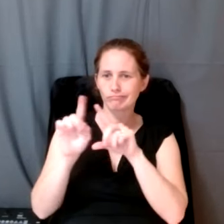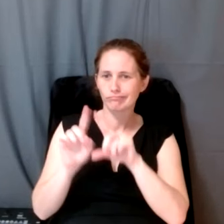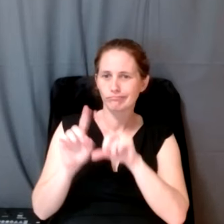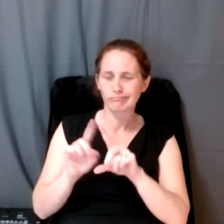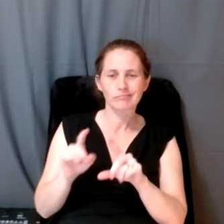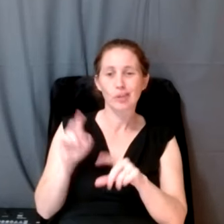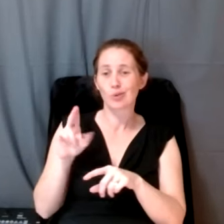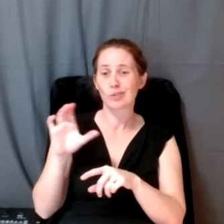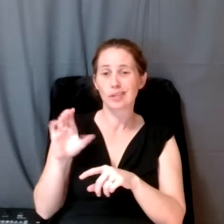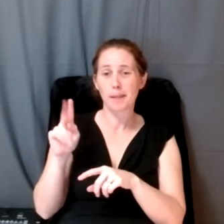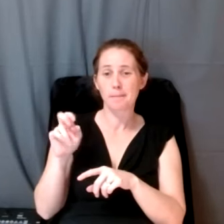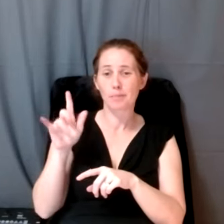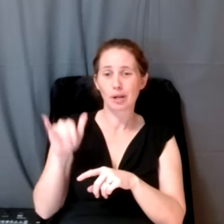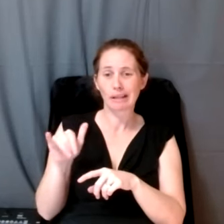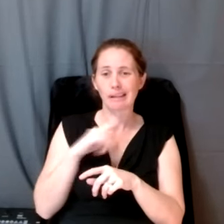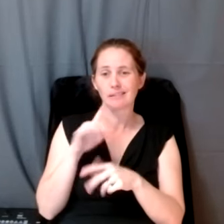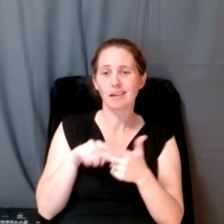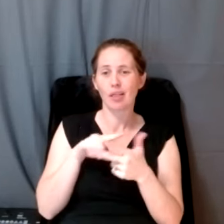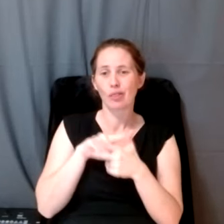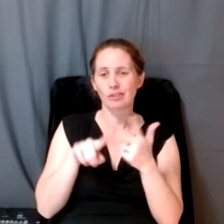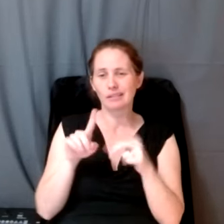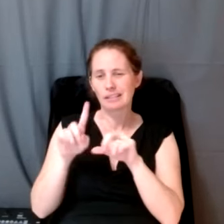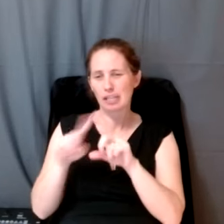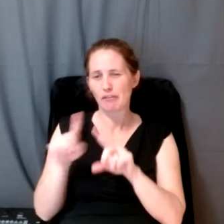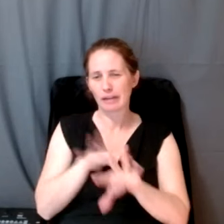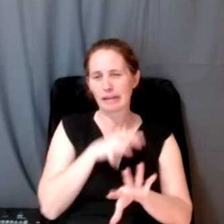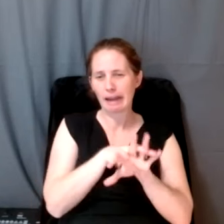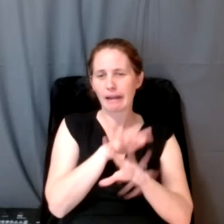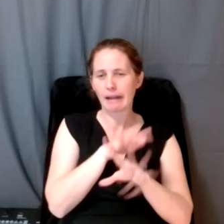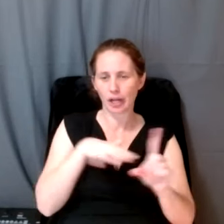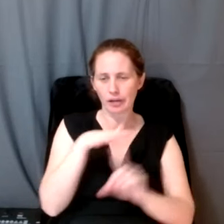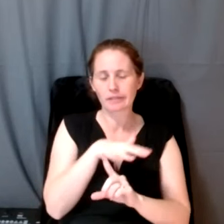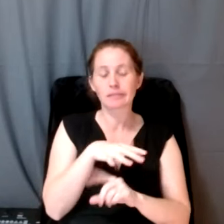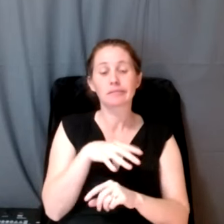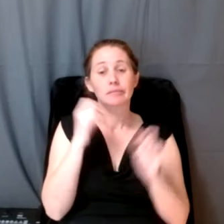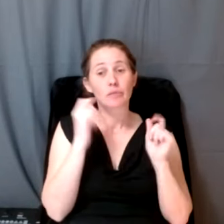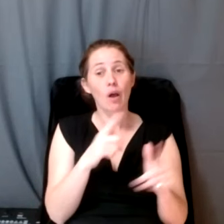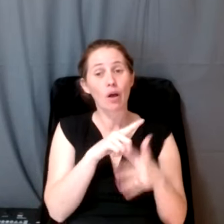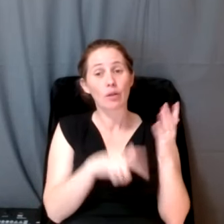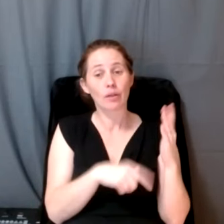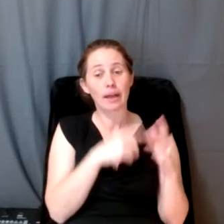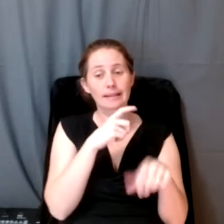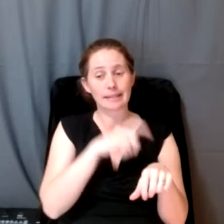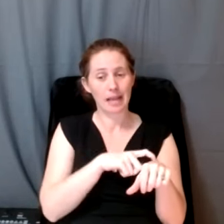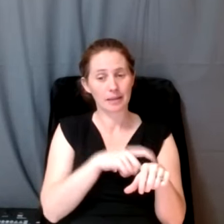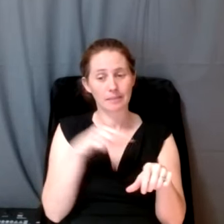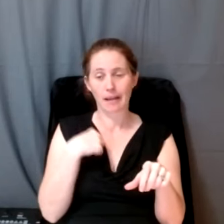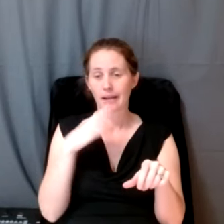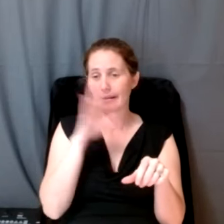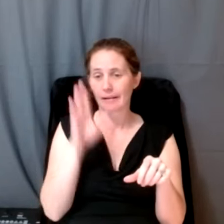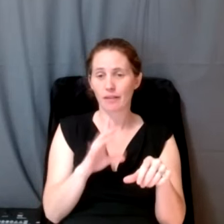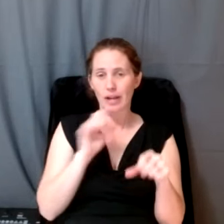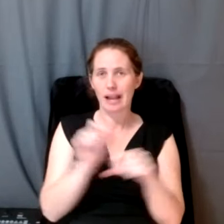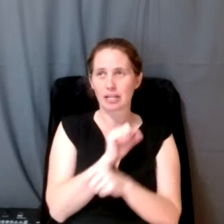Berkeley, and also with the Kashia Band of Pullman Indians at Fort Ross State Historic Park. And in all of that time, I have never actually